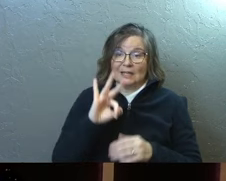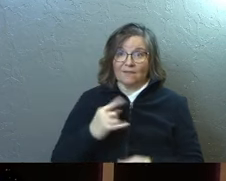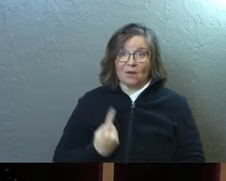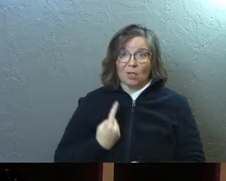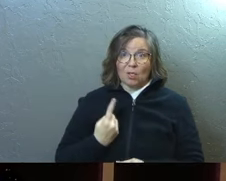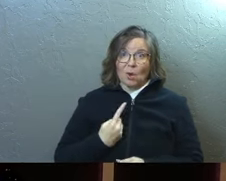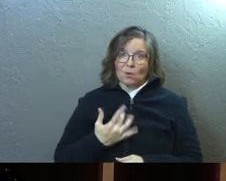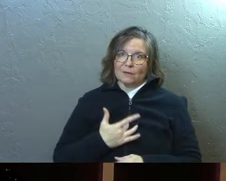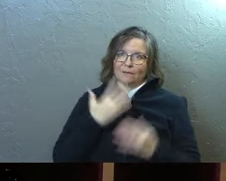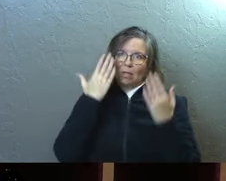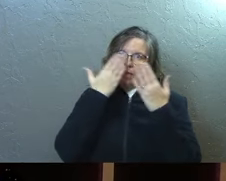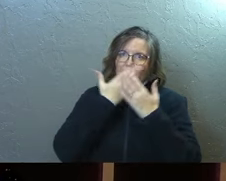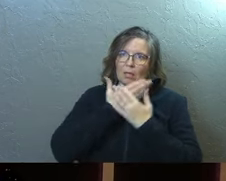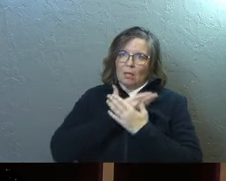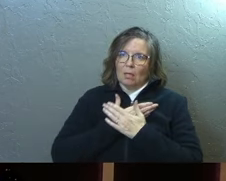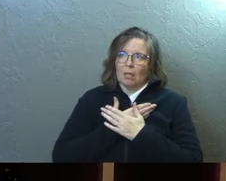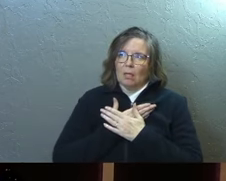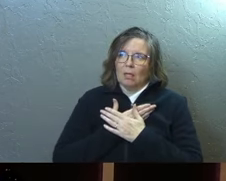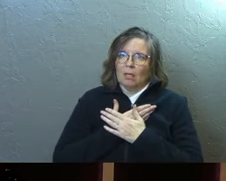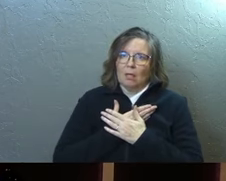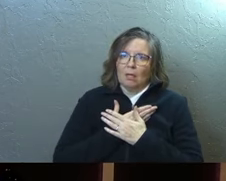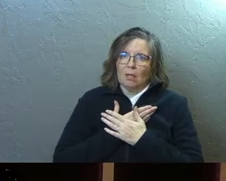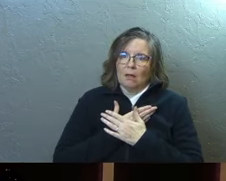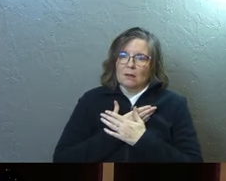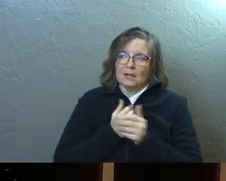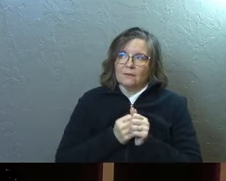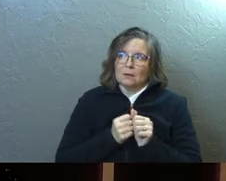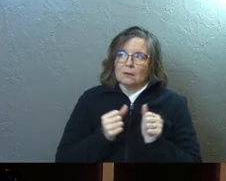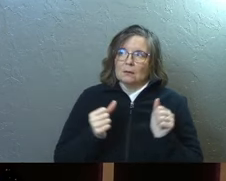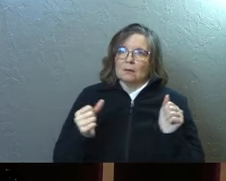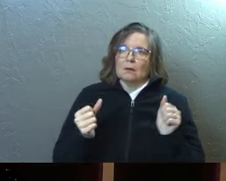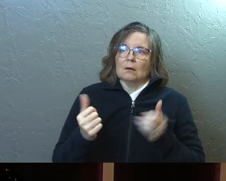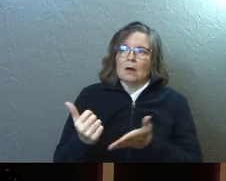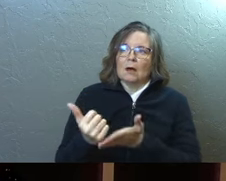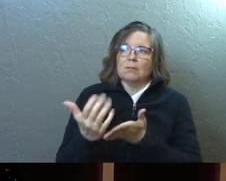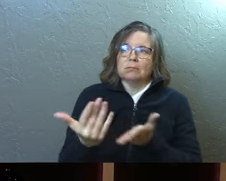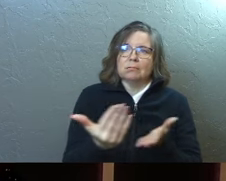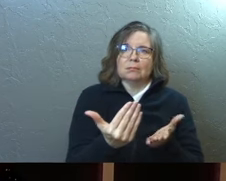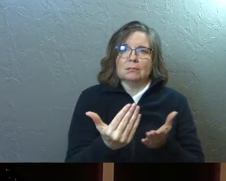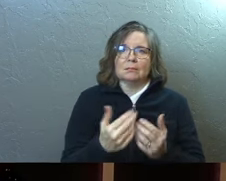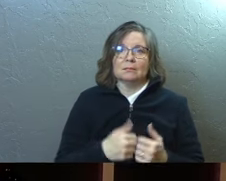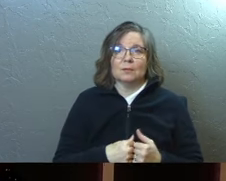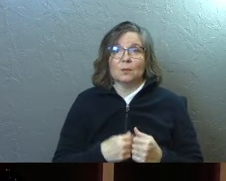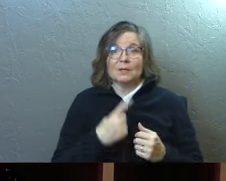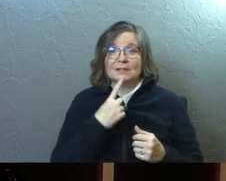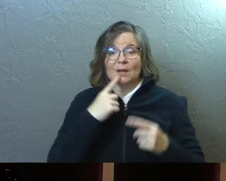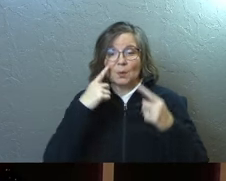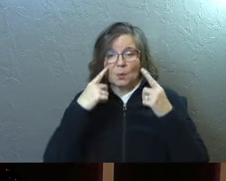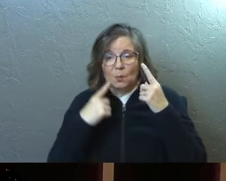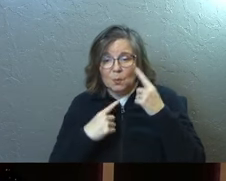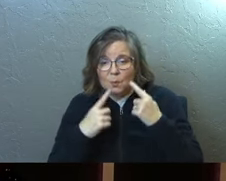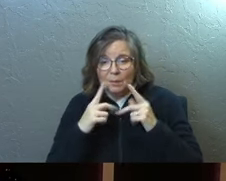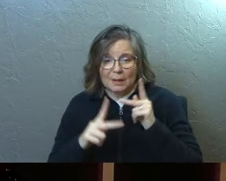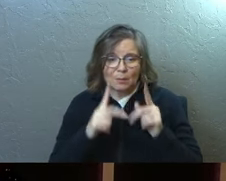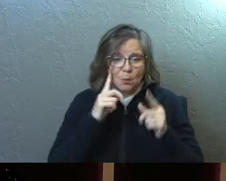You got to let others in. Weep with those who weep. Jesus did this. You remember the story with Mary and Martha,